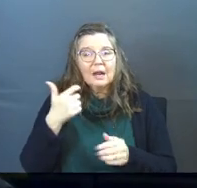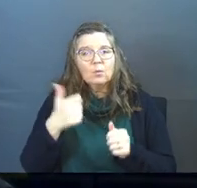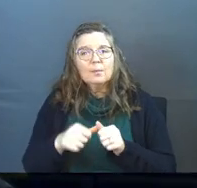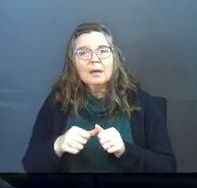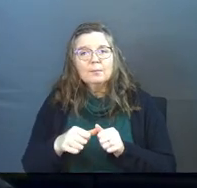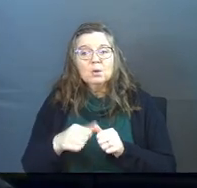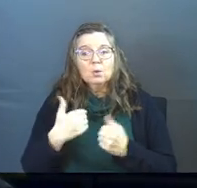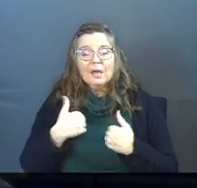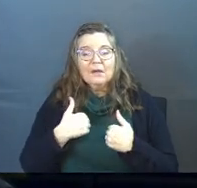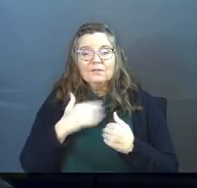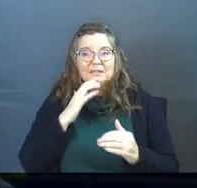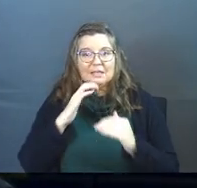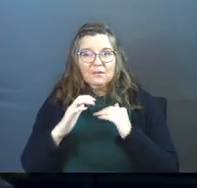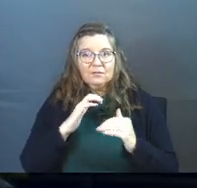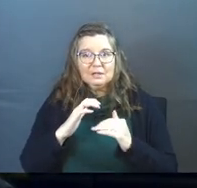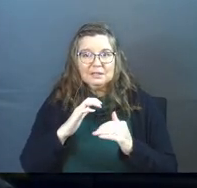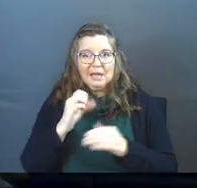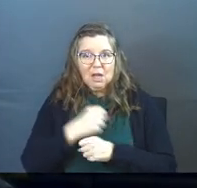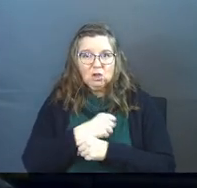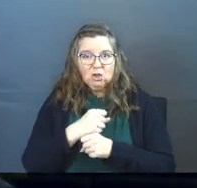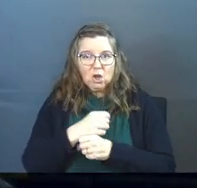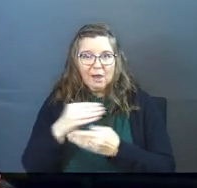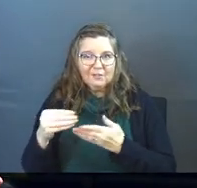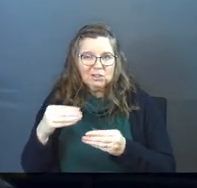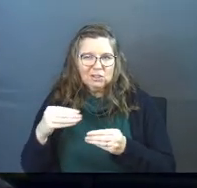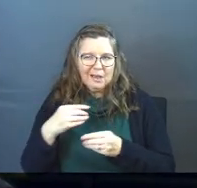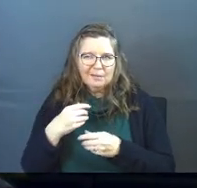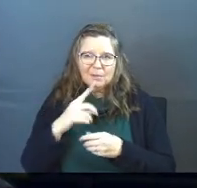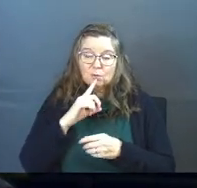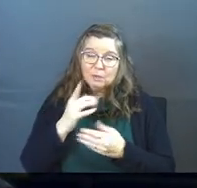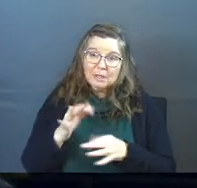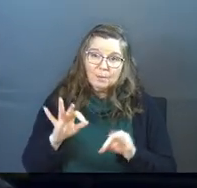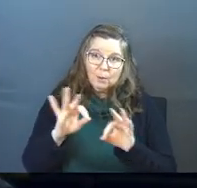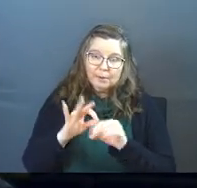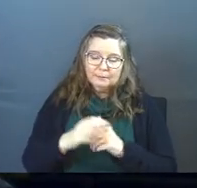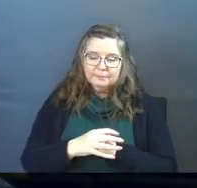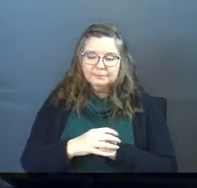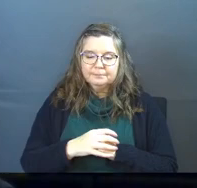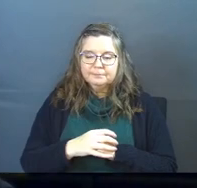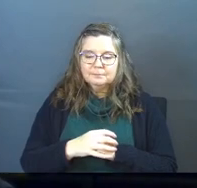And I remember we're having this conversation at a coffee shop. And this is really important.